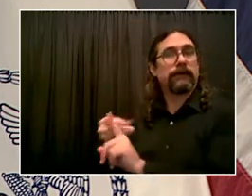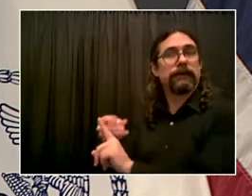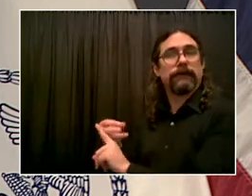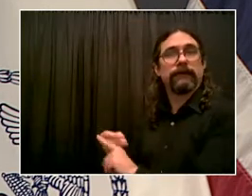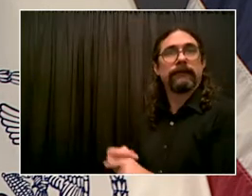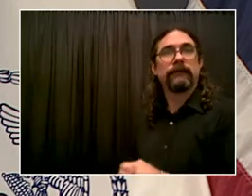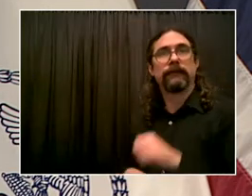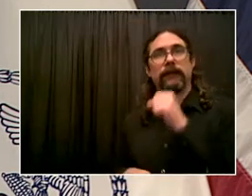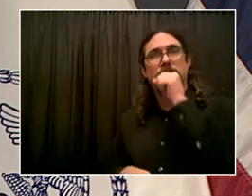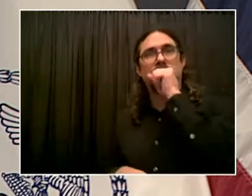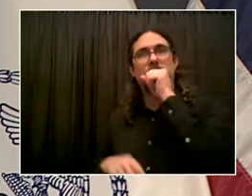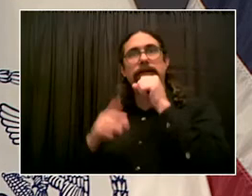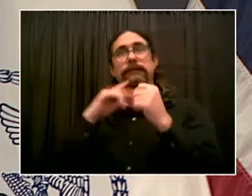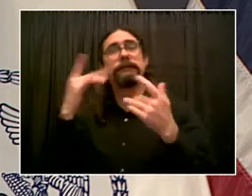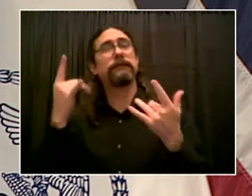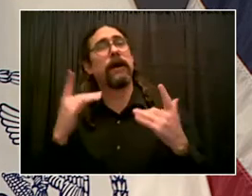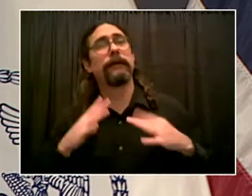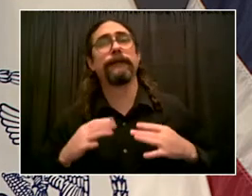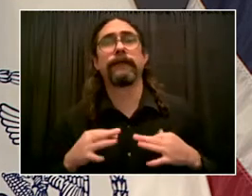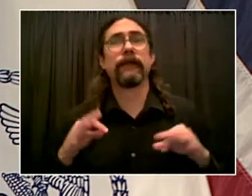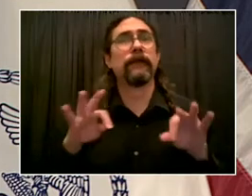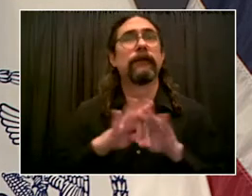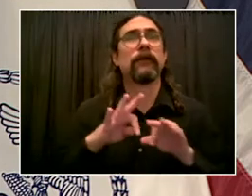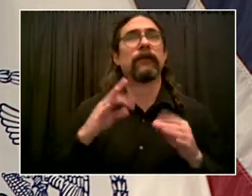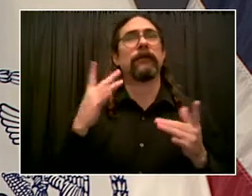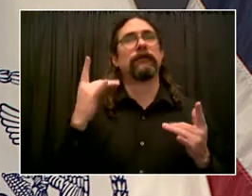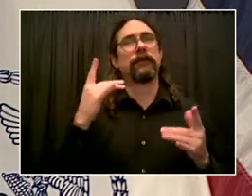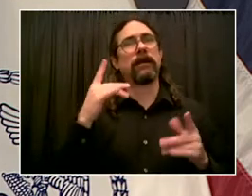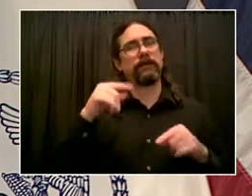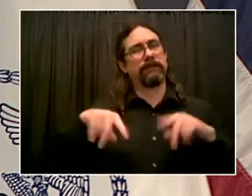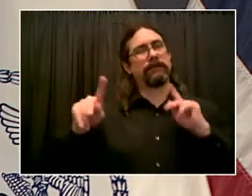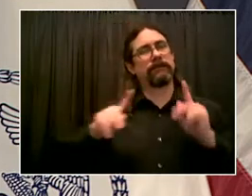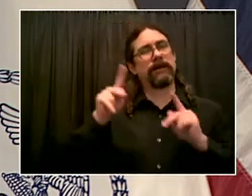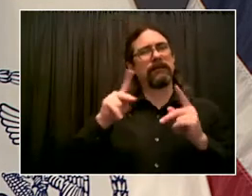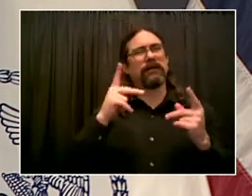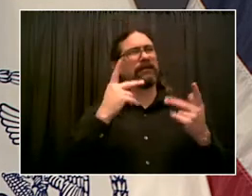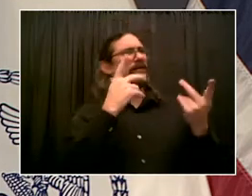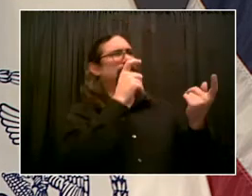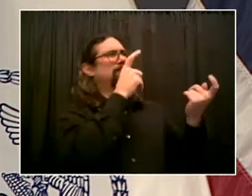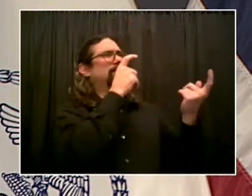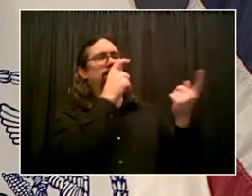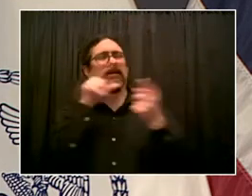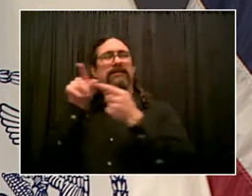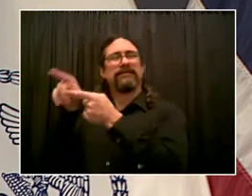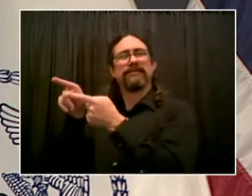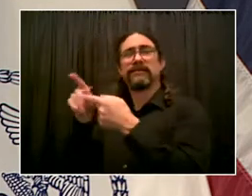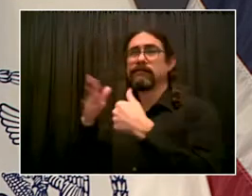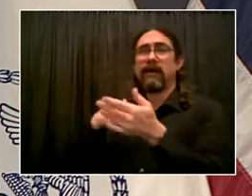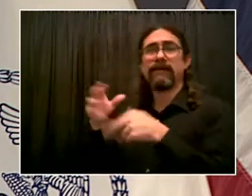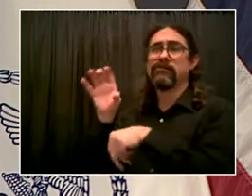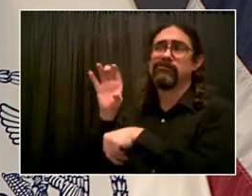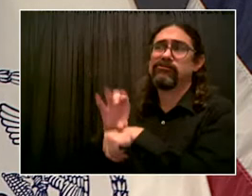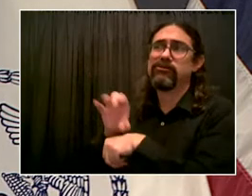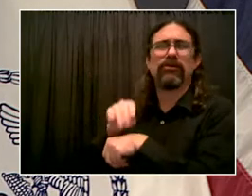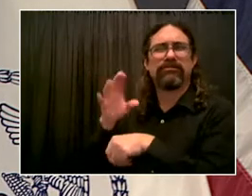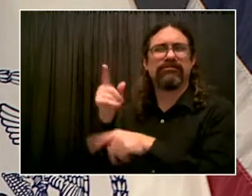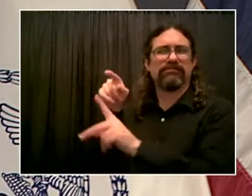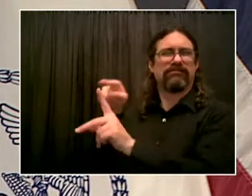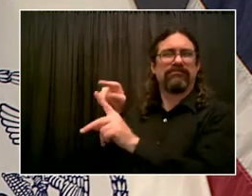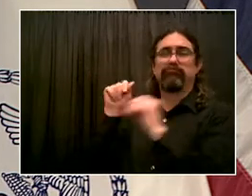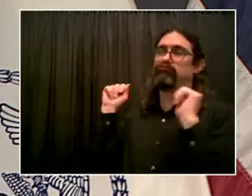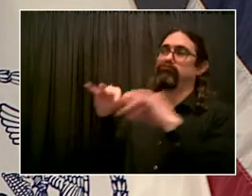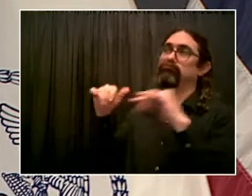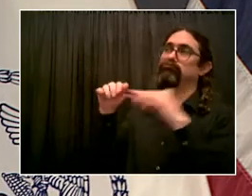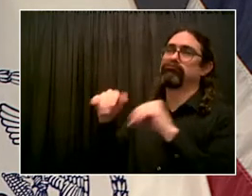get encouraged to get vaccinated or even have vaccinations happen right there. But we've used that $100 incentive in two ways.